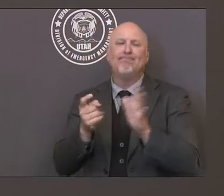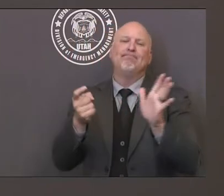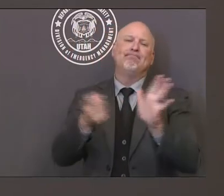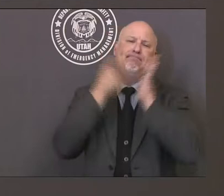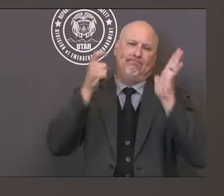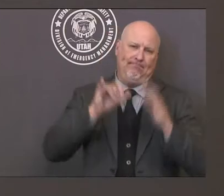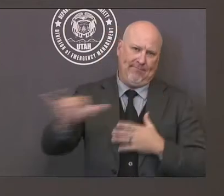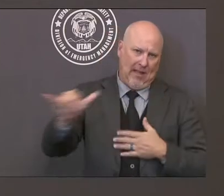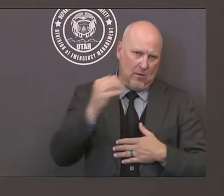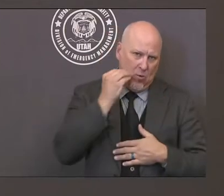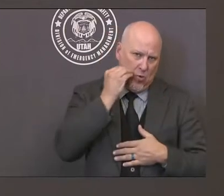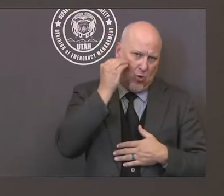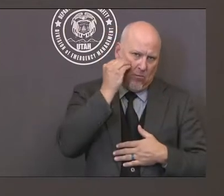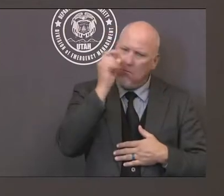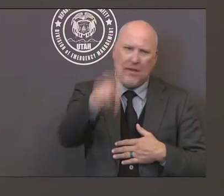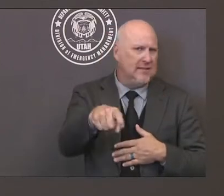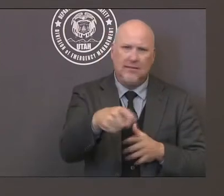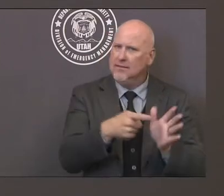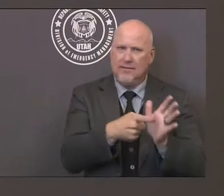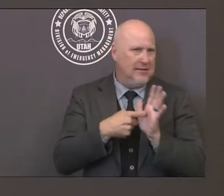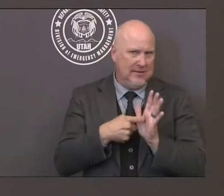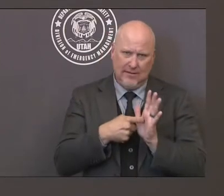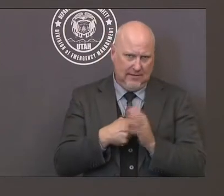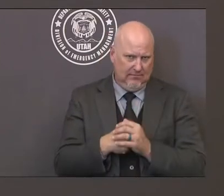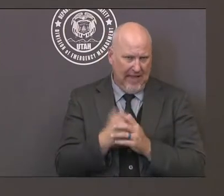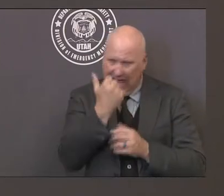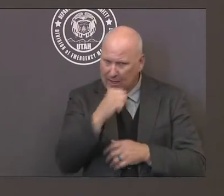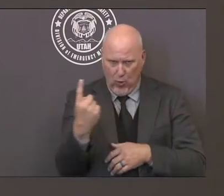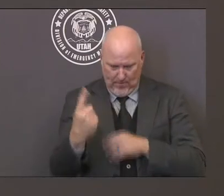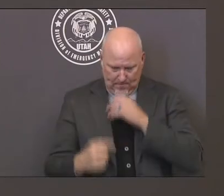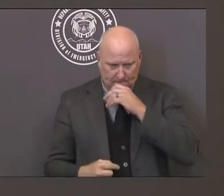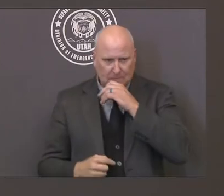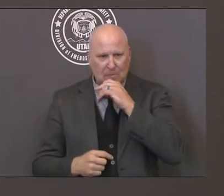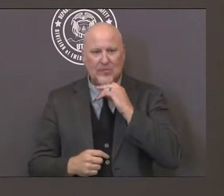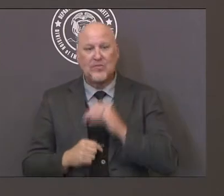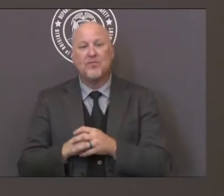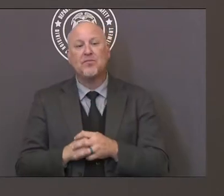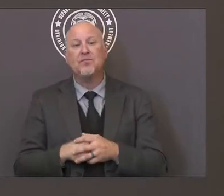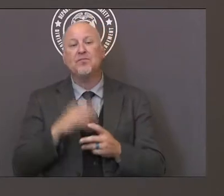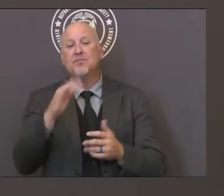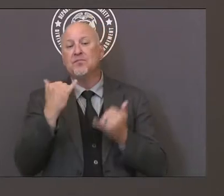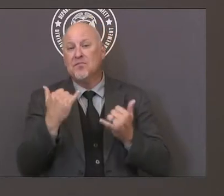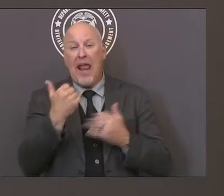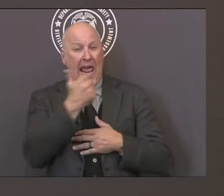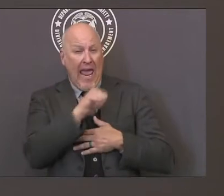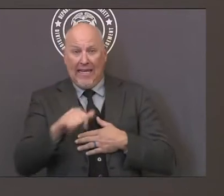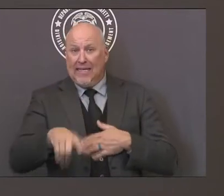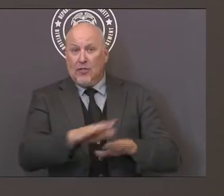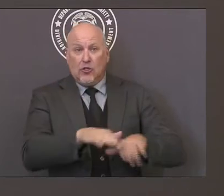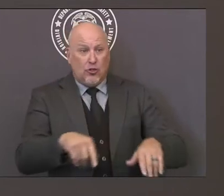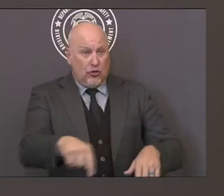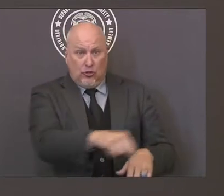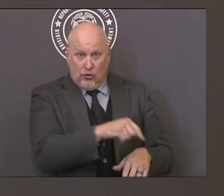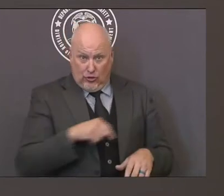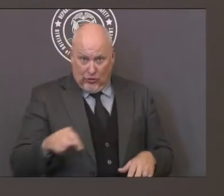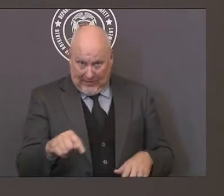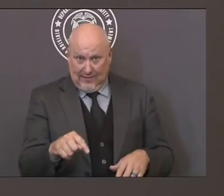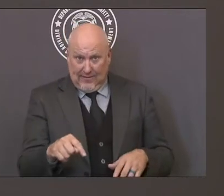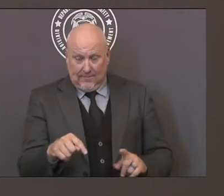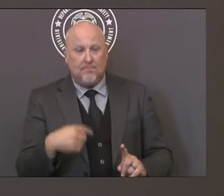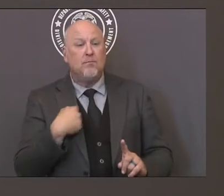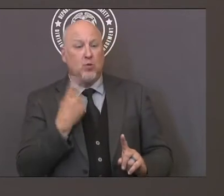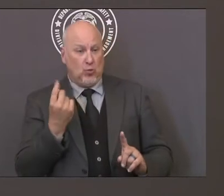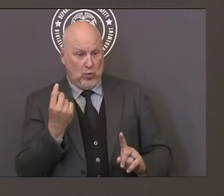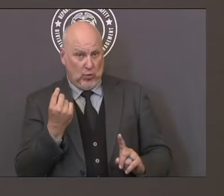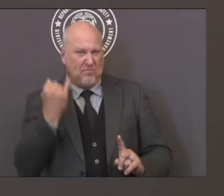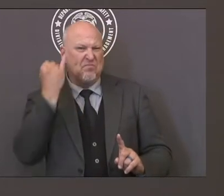of having a modified quarantine this means that they will be able to attend school if their parents would like them to as long as